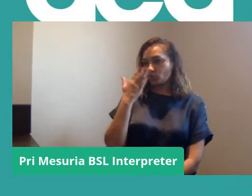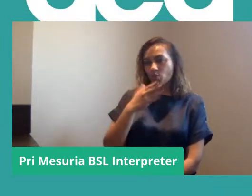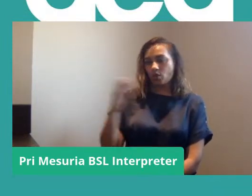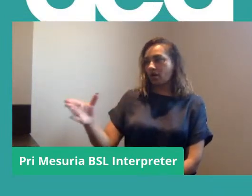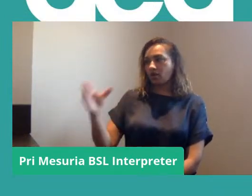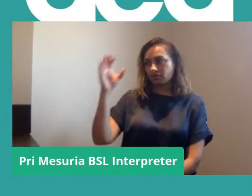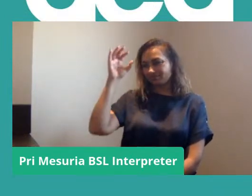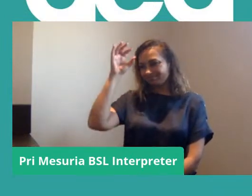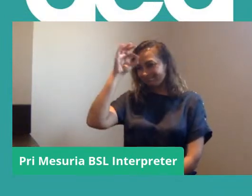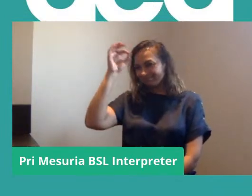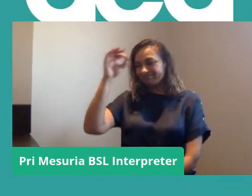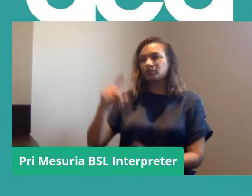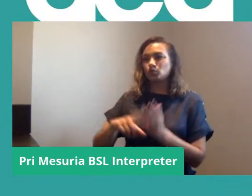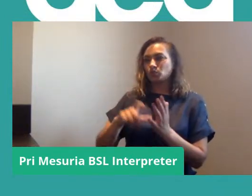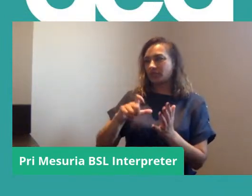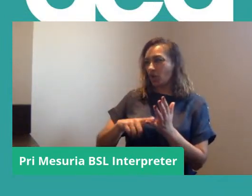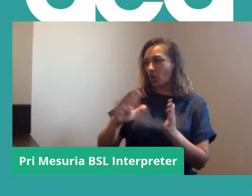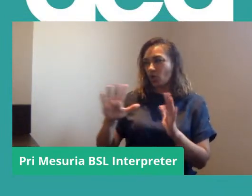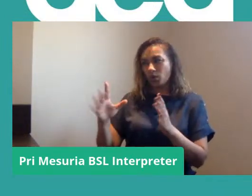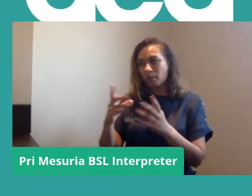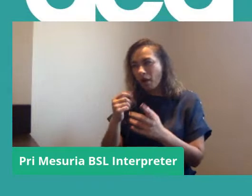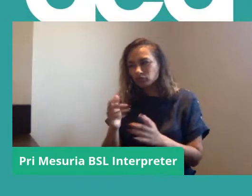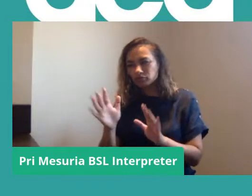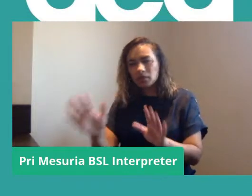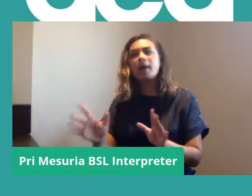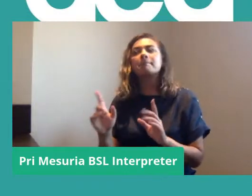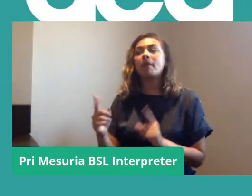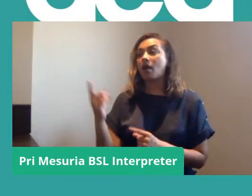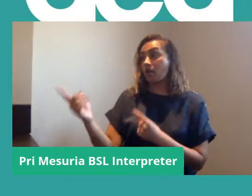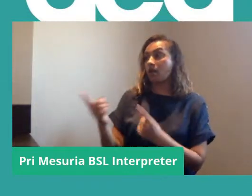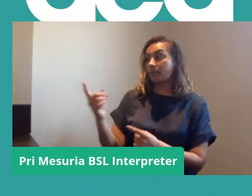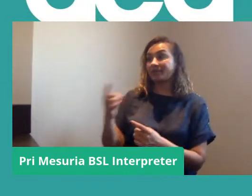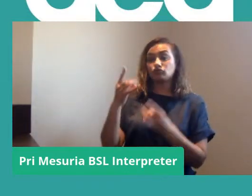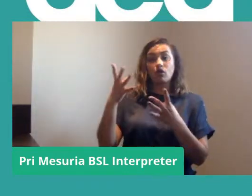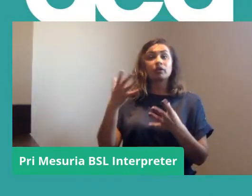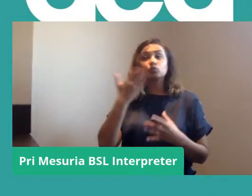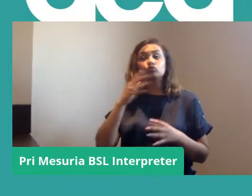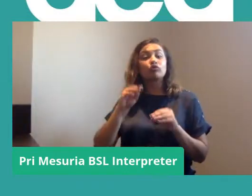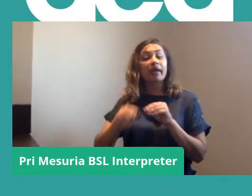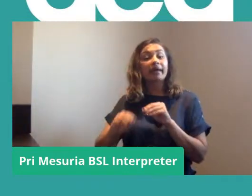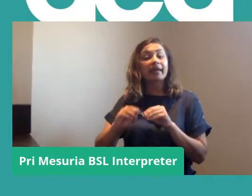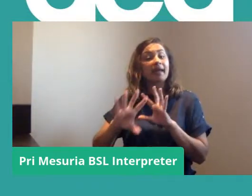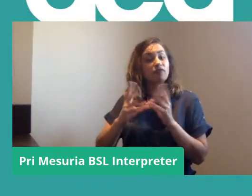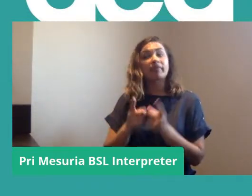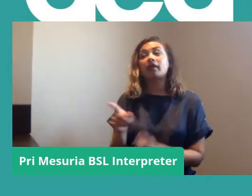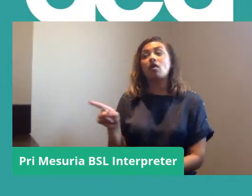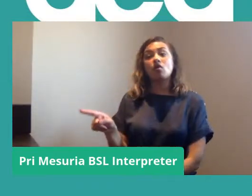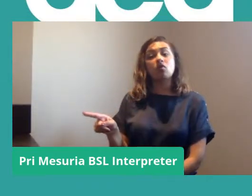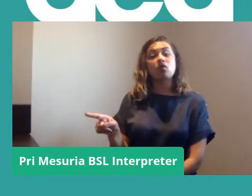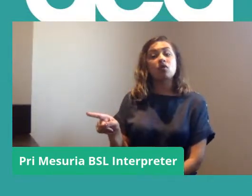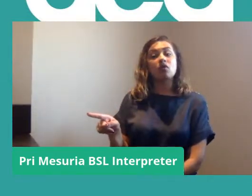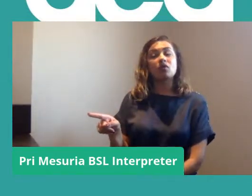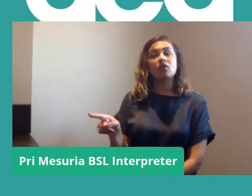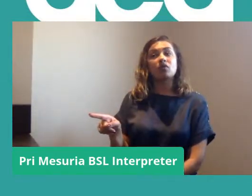of a uni culture rep called Noel, she did our strike school training and using the